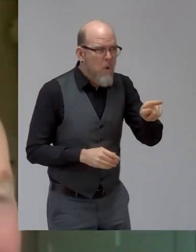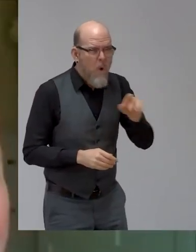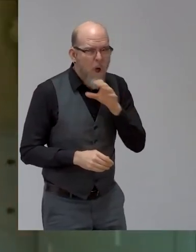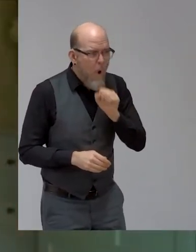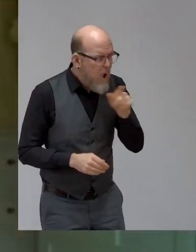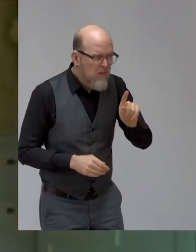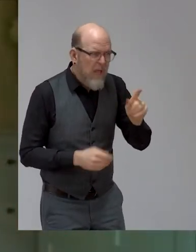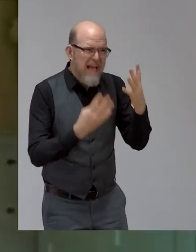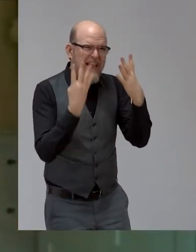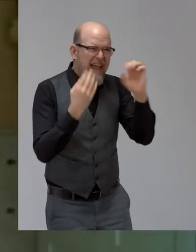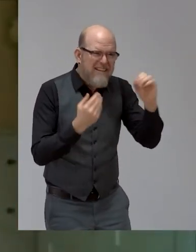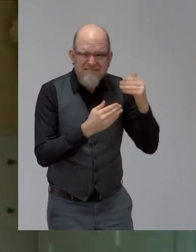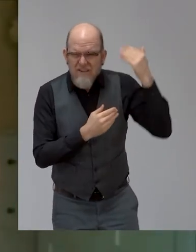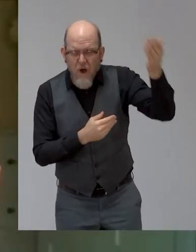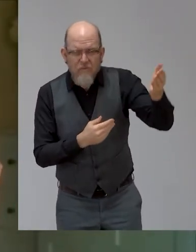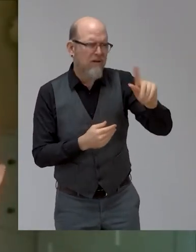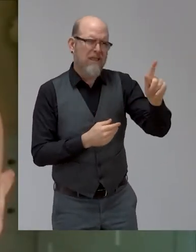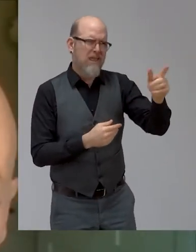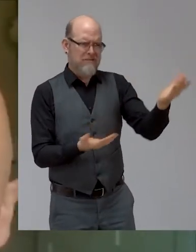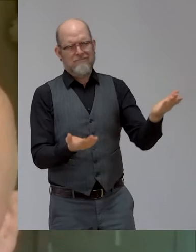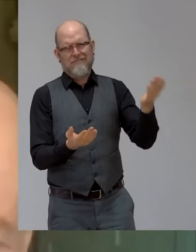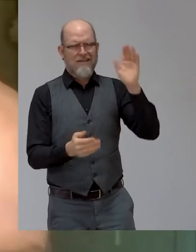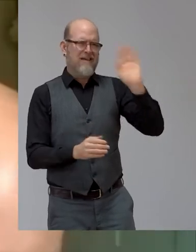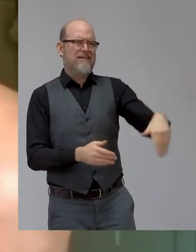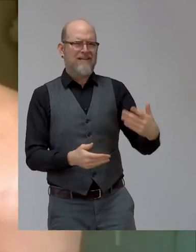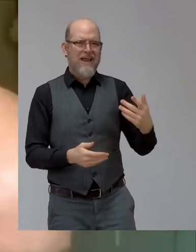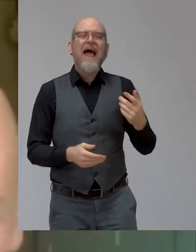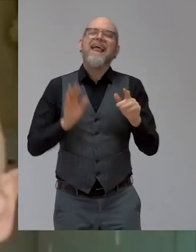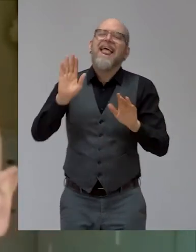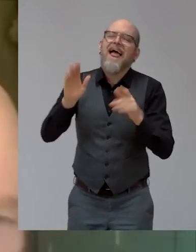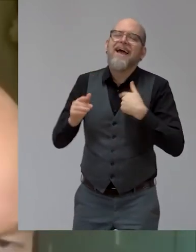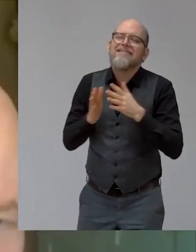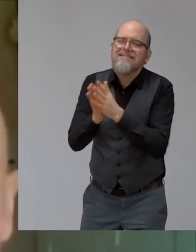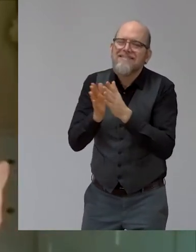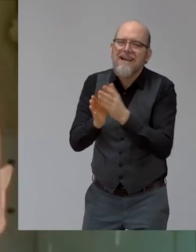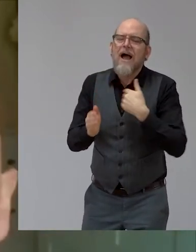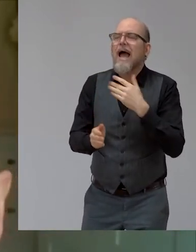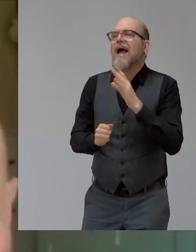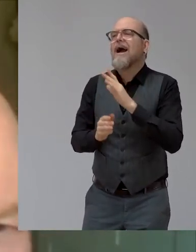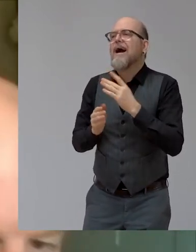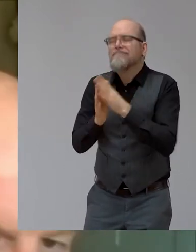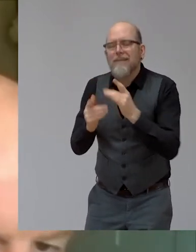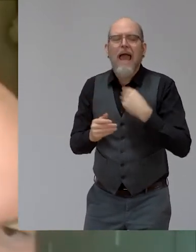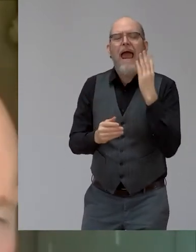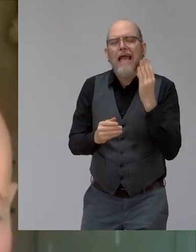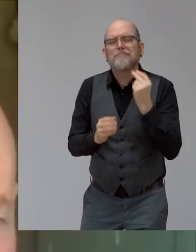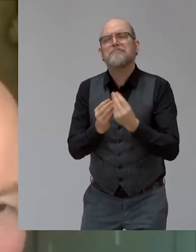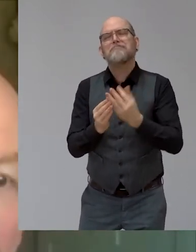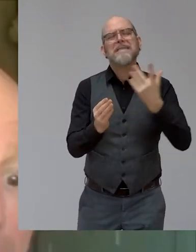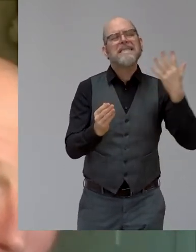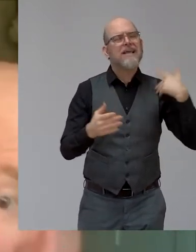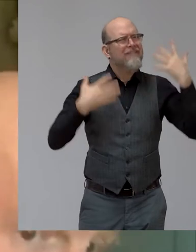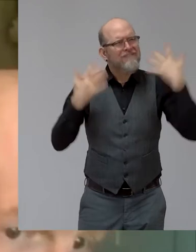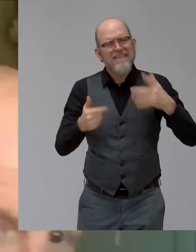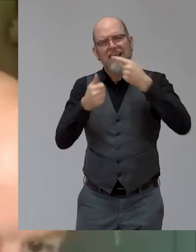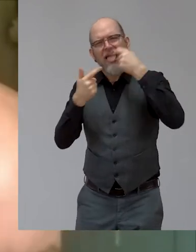years in the tank, uh, I guess. But, um, yeah, look, I, I've, done a lot. I've run a lot. I ran in nearly every city that I went to.